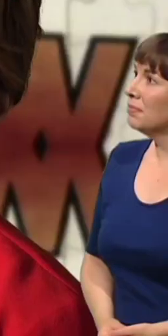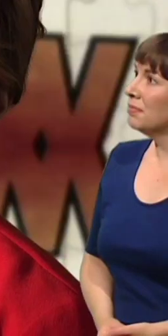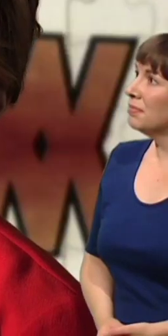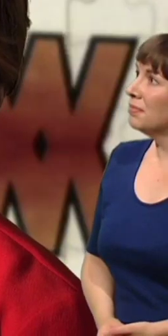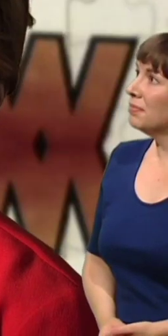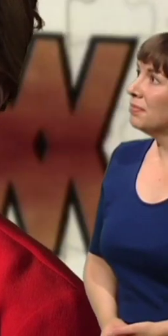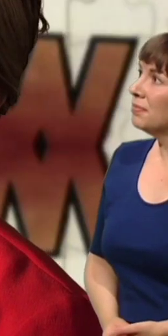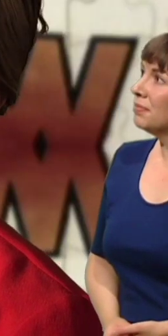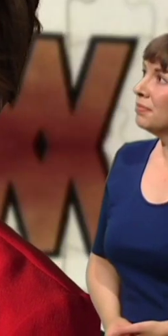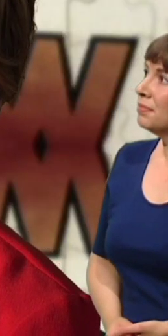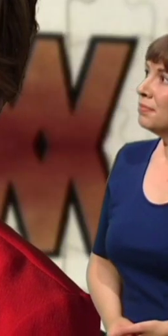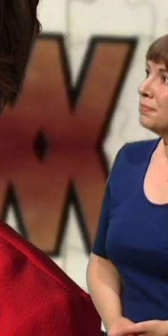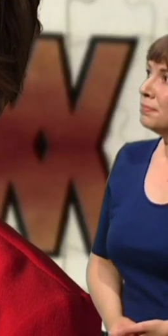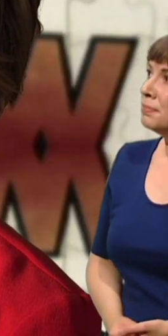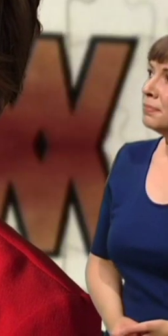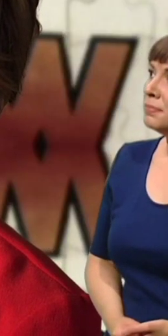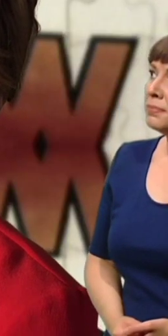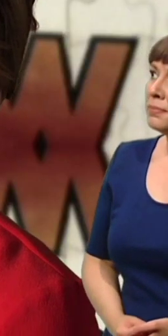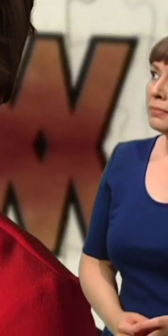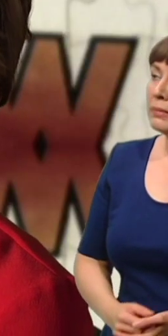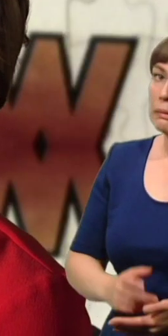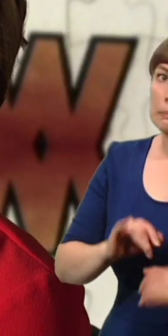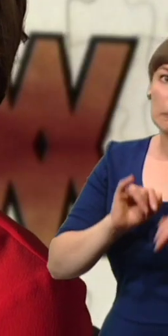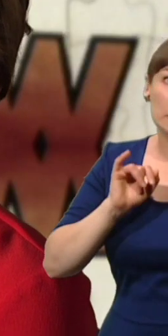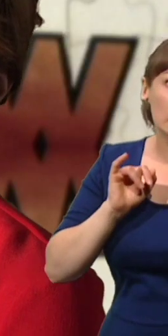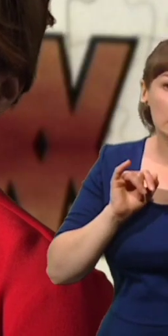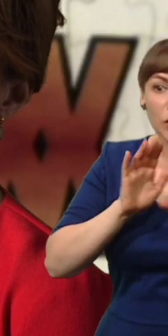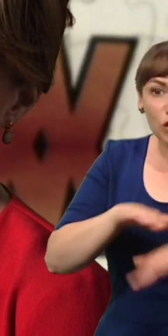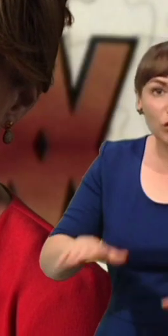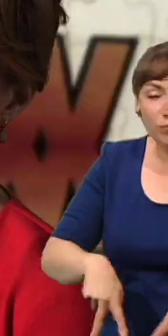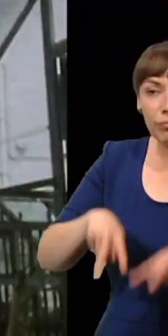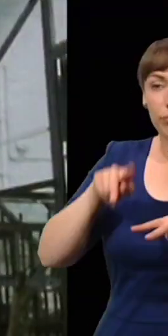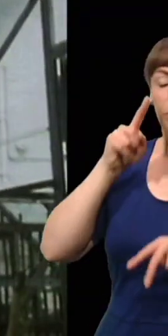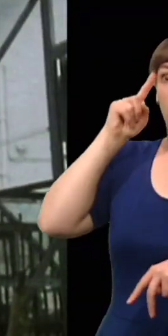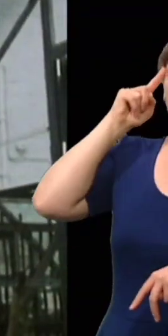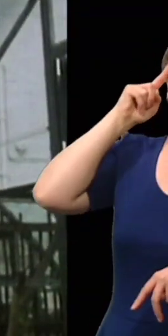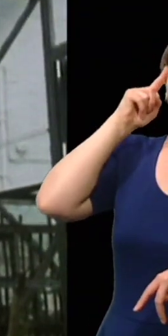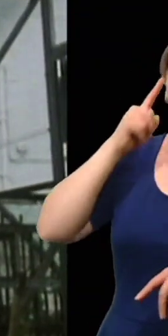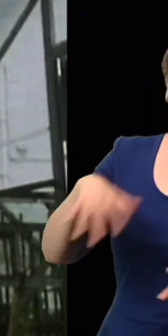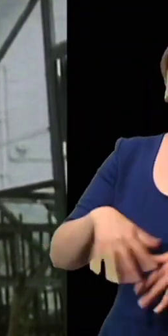so long as we keep the therapist busy that's the main thing do